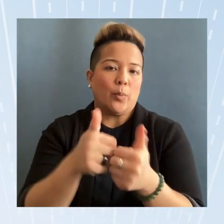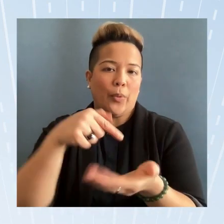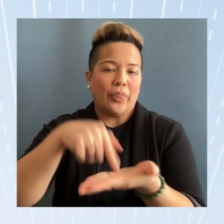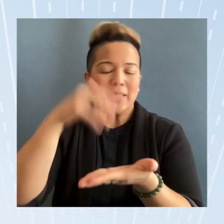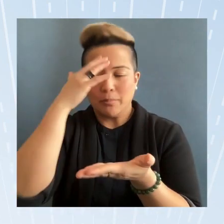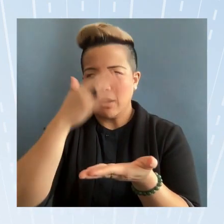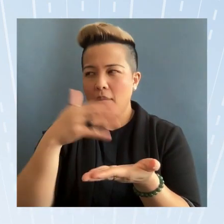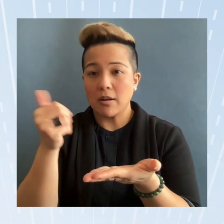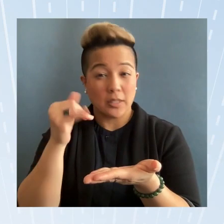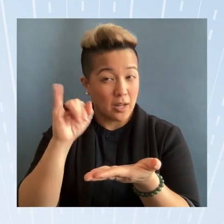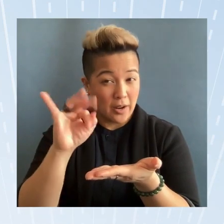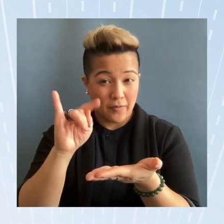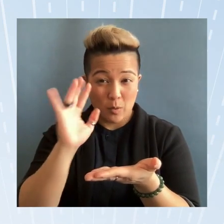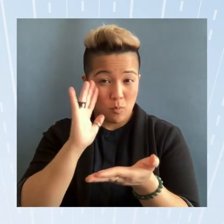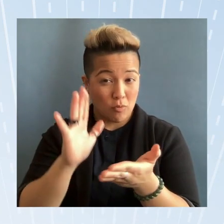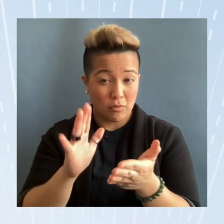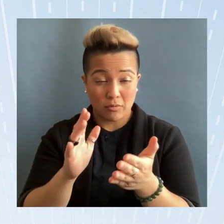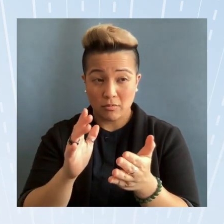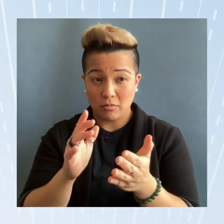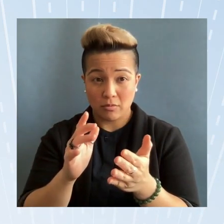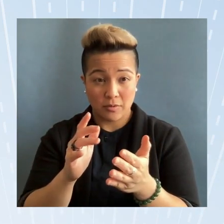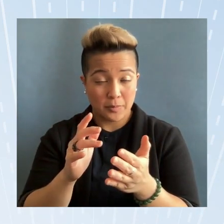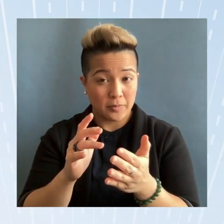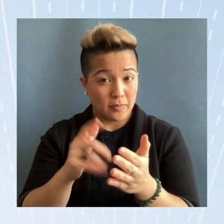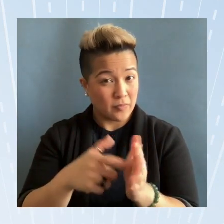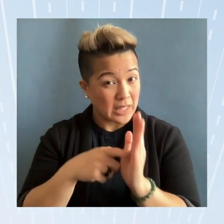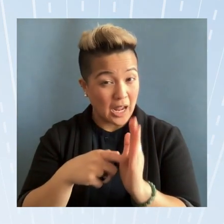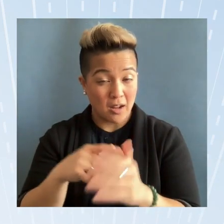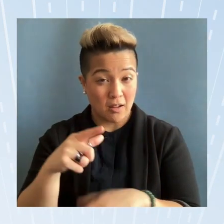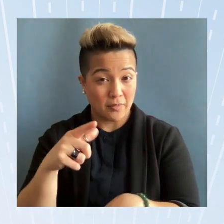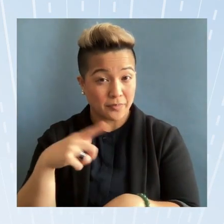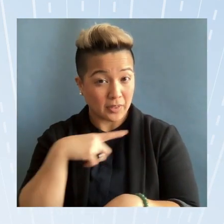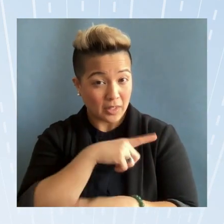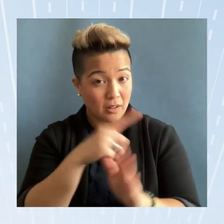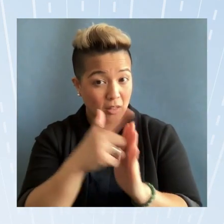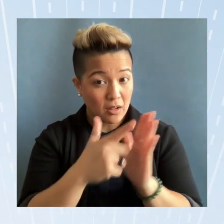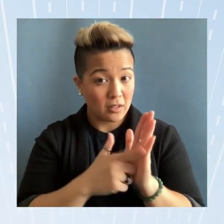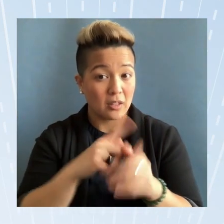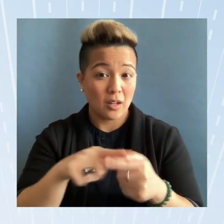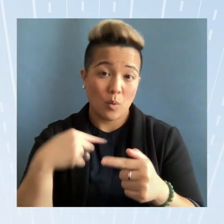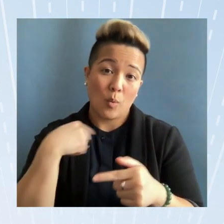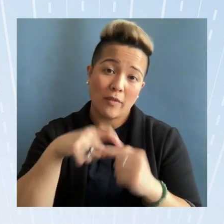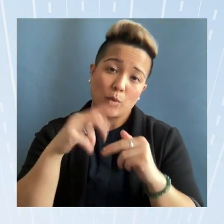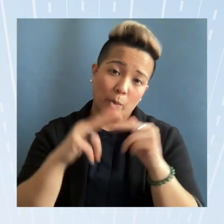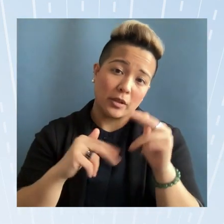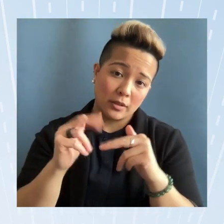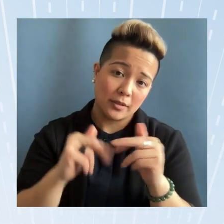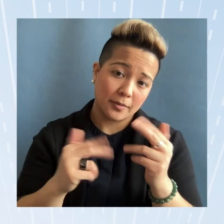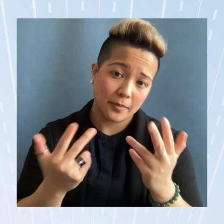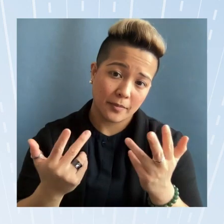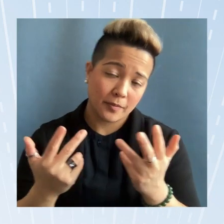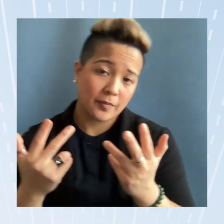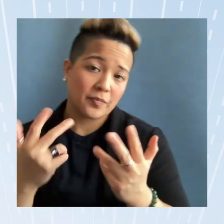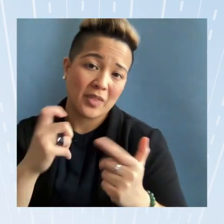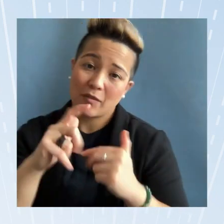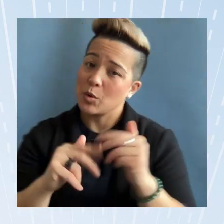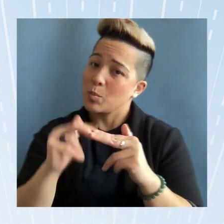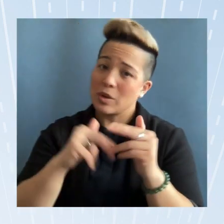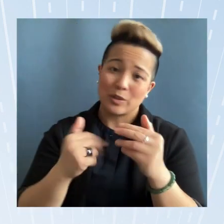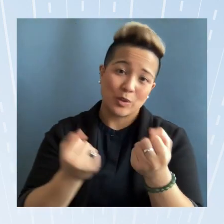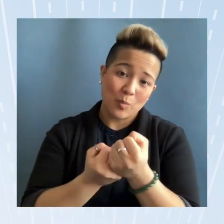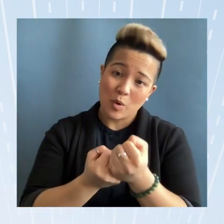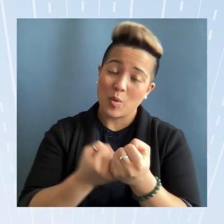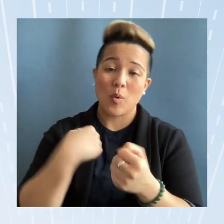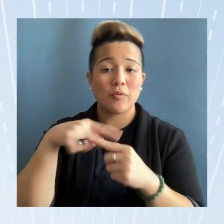if it's going to take legislation then we have to build we have to build support we have to get an